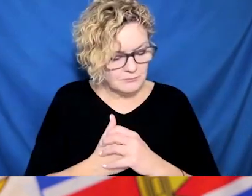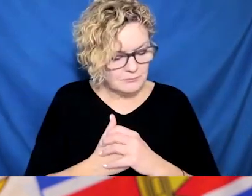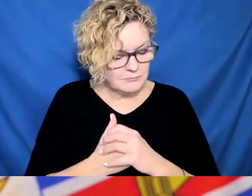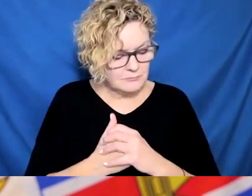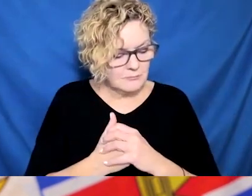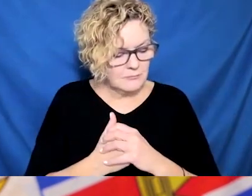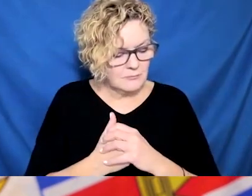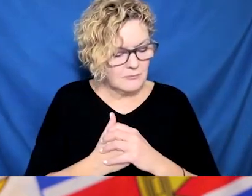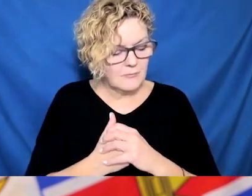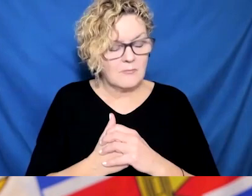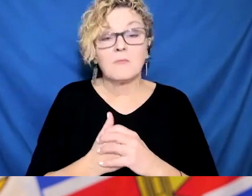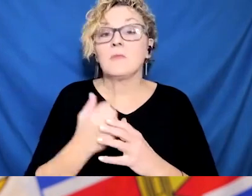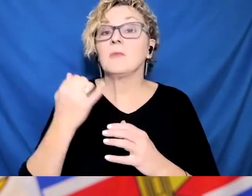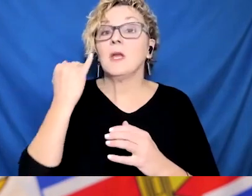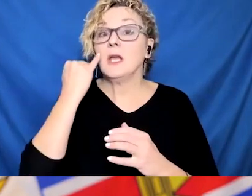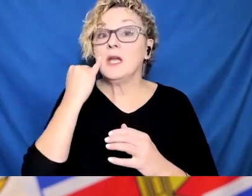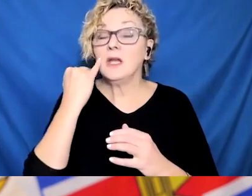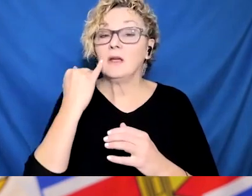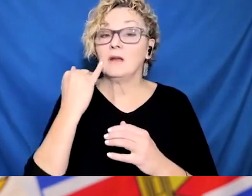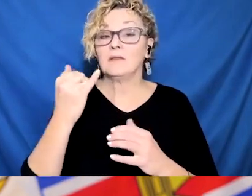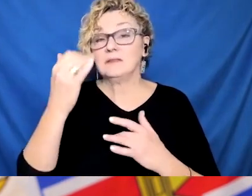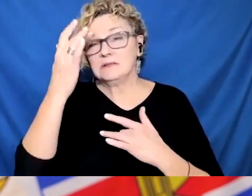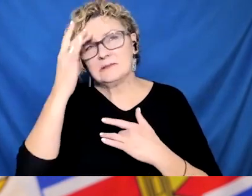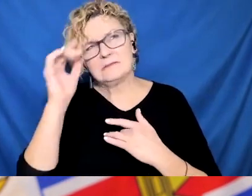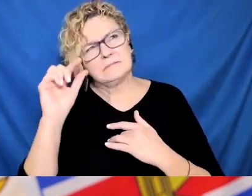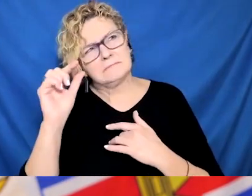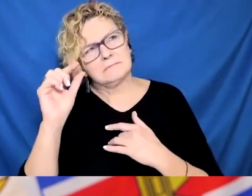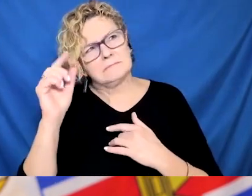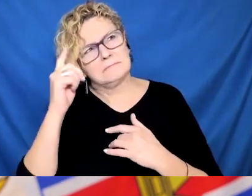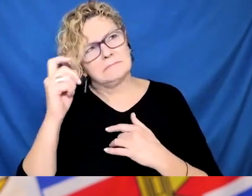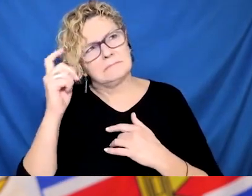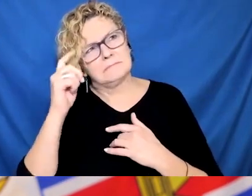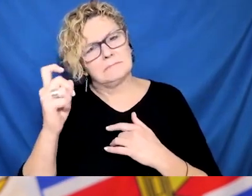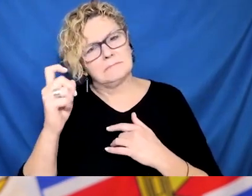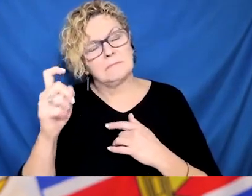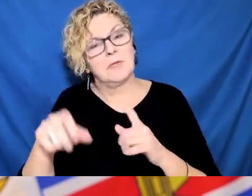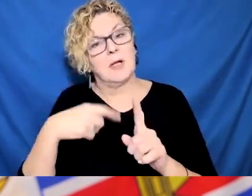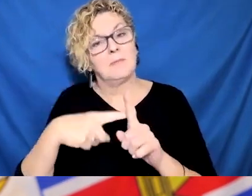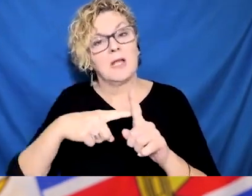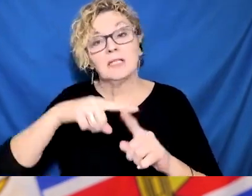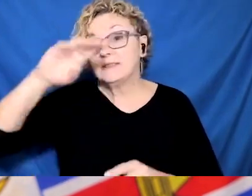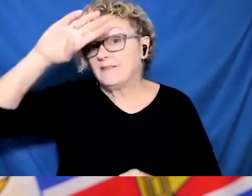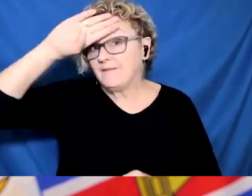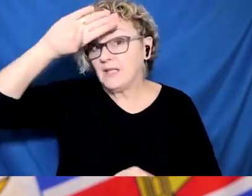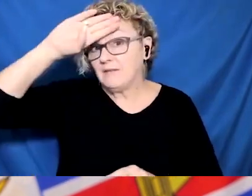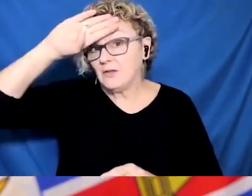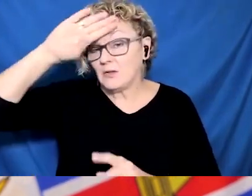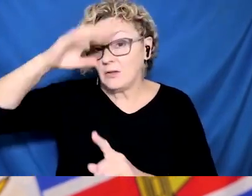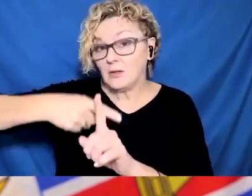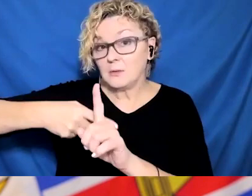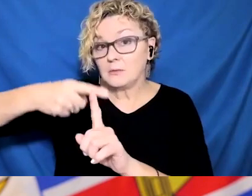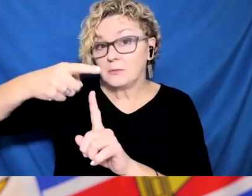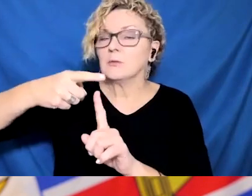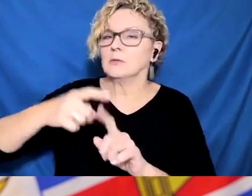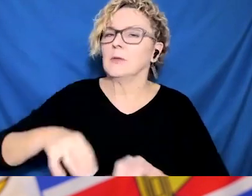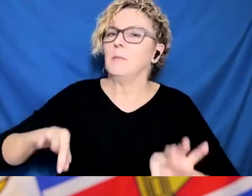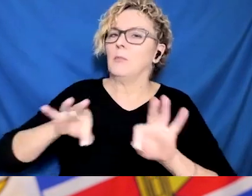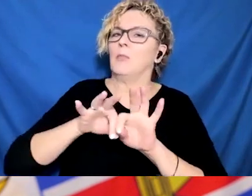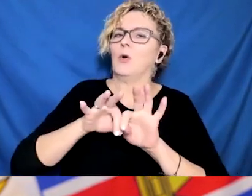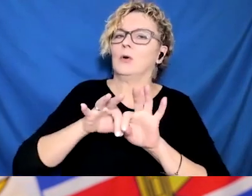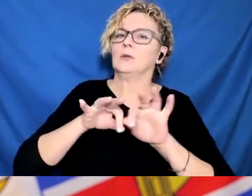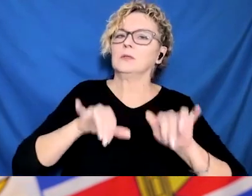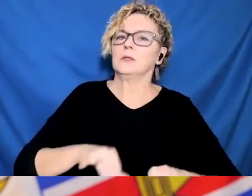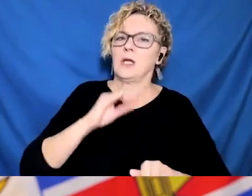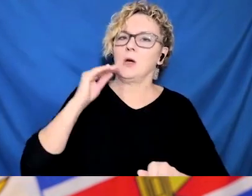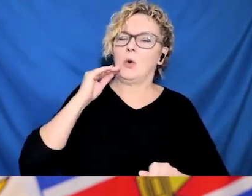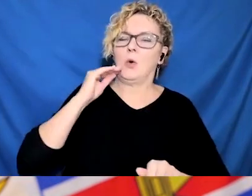exceptions. If you are clinically extremely vulnerable, the conditions that are more likely to make you have more severe